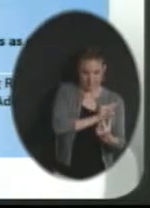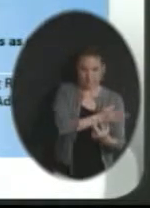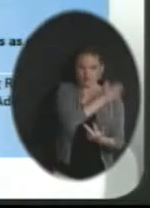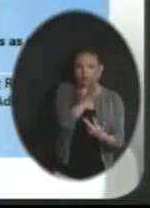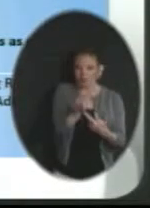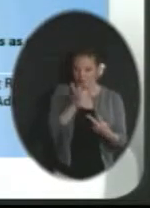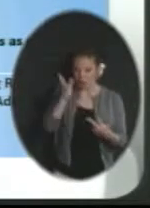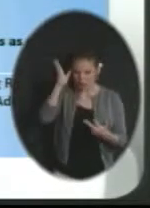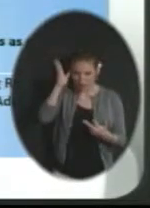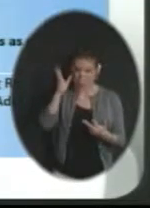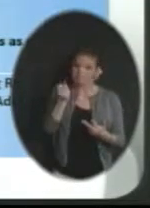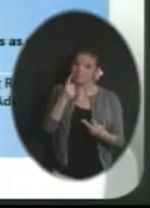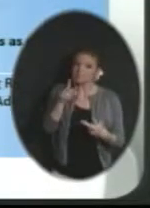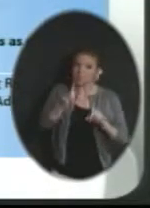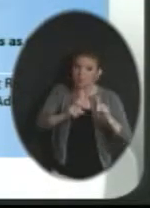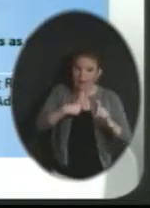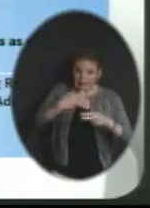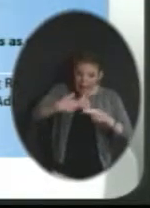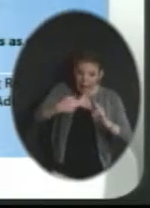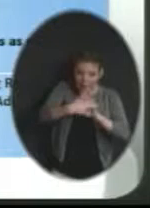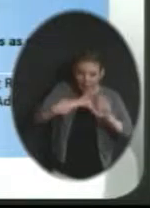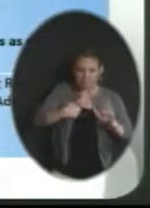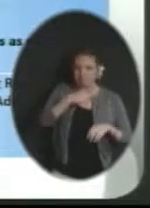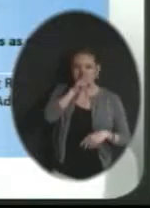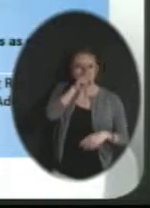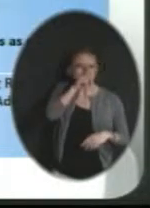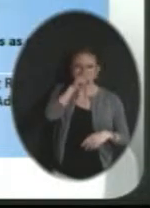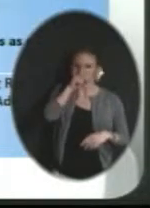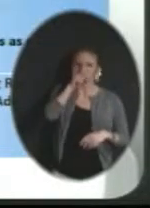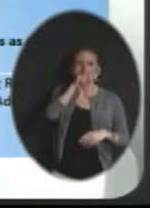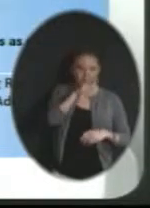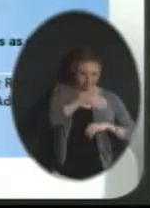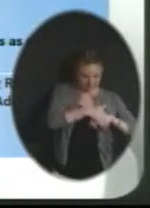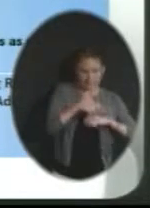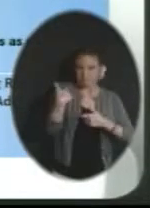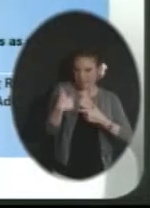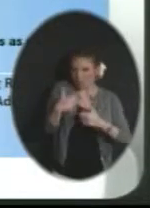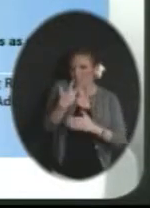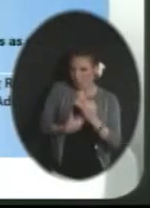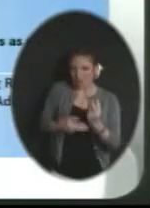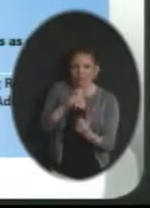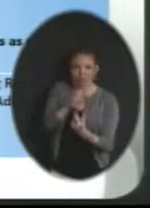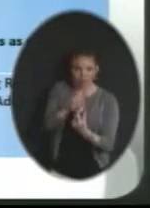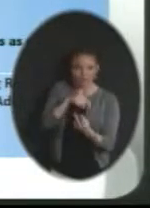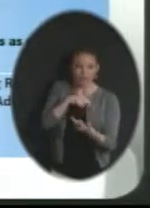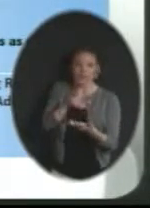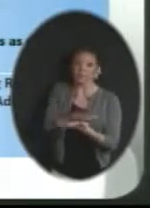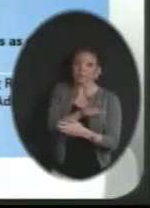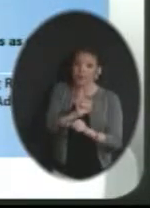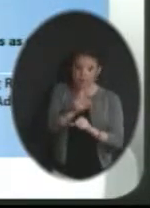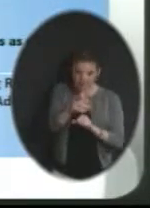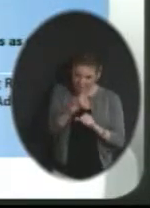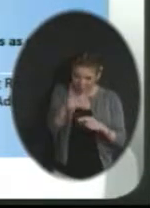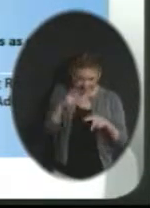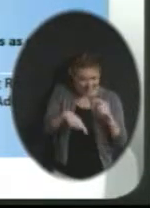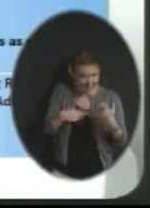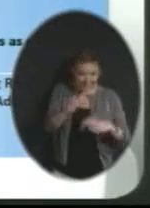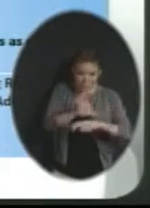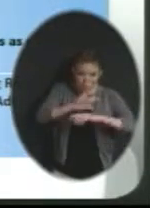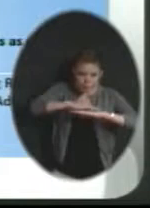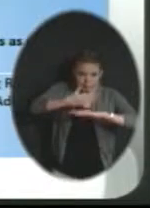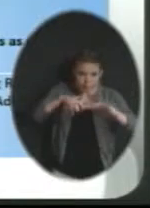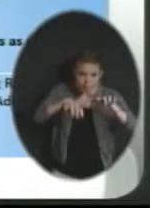It is an anonymous survey. We provide it in both English and in Spanish, and we provide paper copies for those who either don't have access to